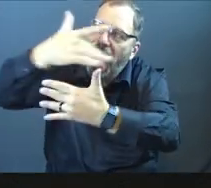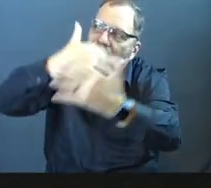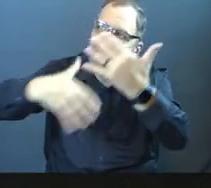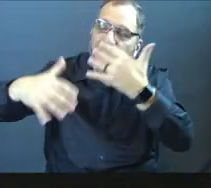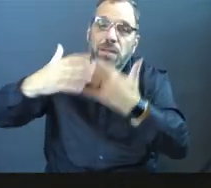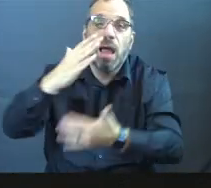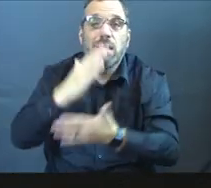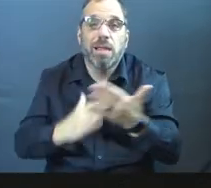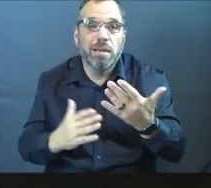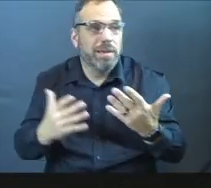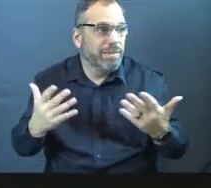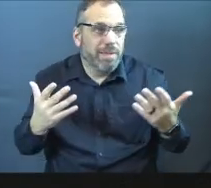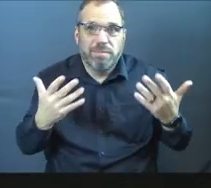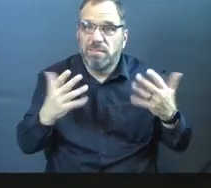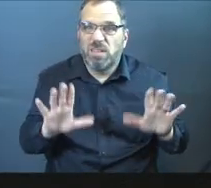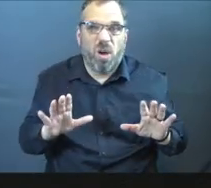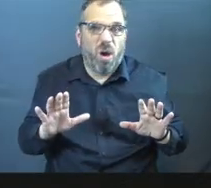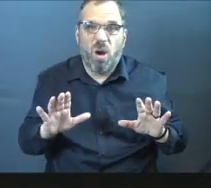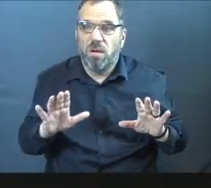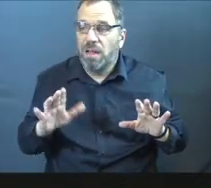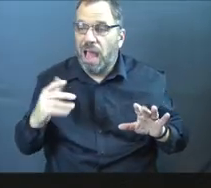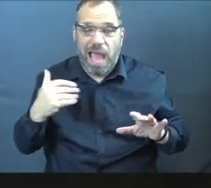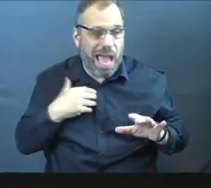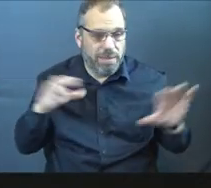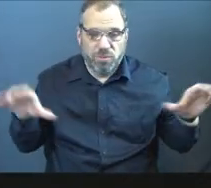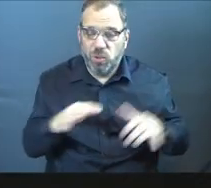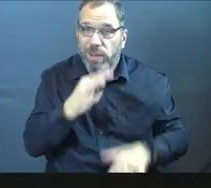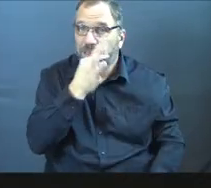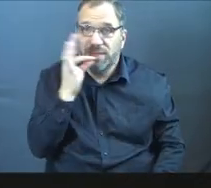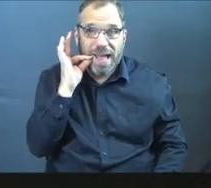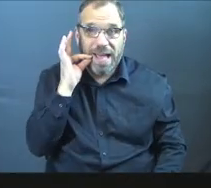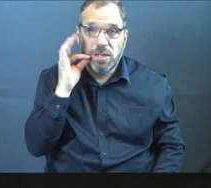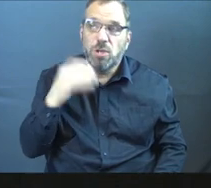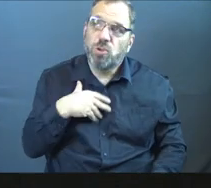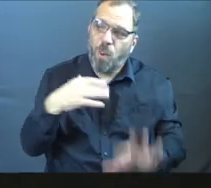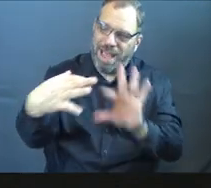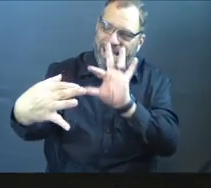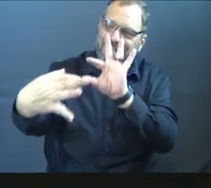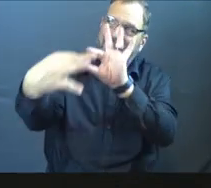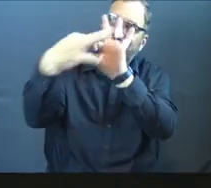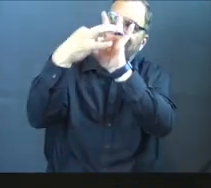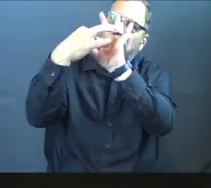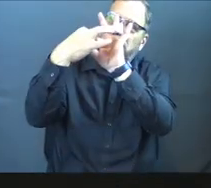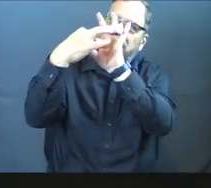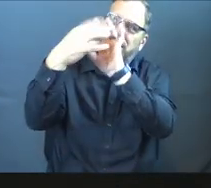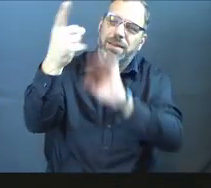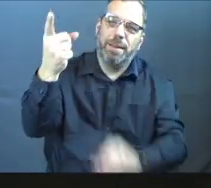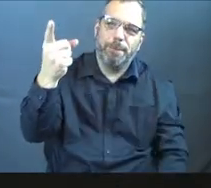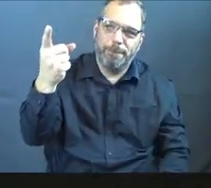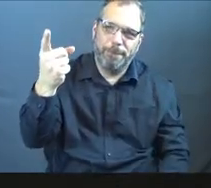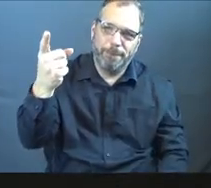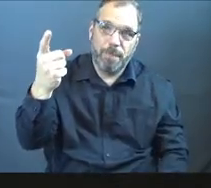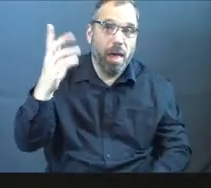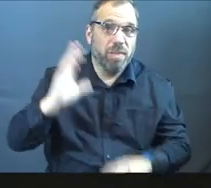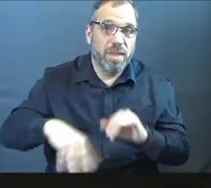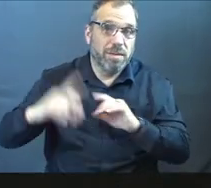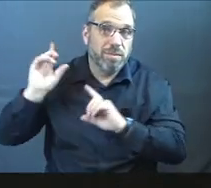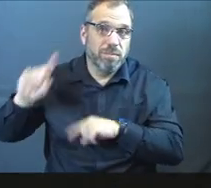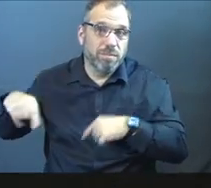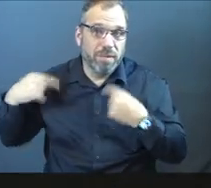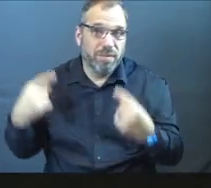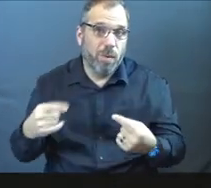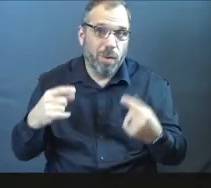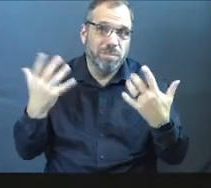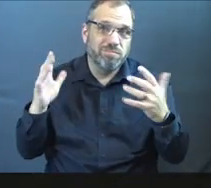that's for some people like that could be it. It's like I'm doing this fast just so I can connect with Jesus in a different way than I have been. And that's